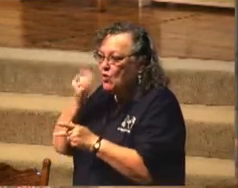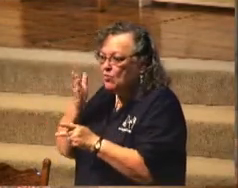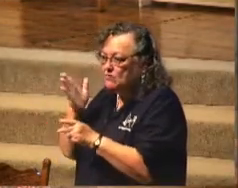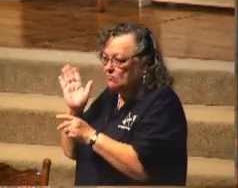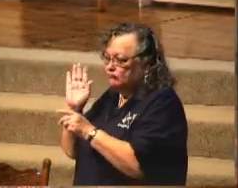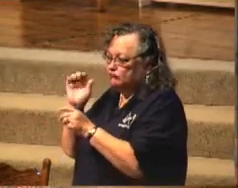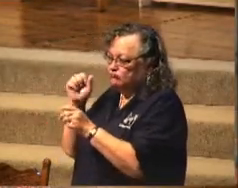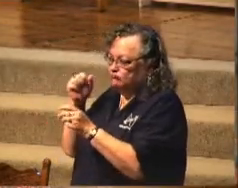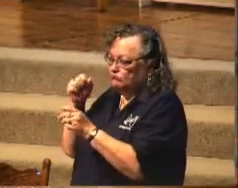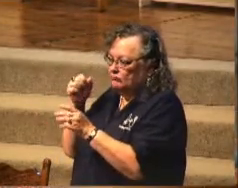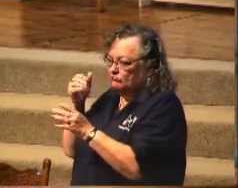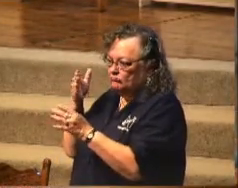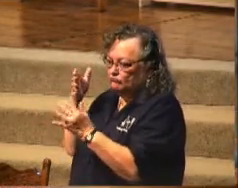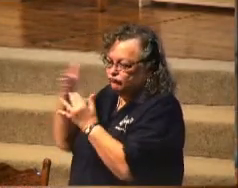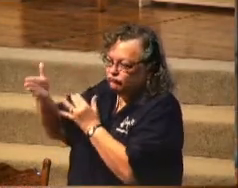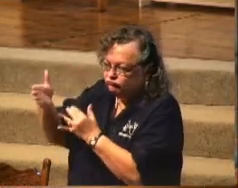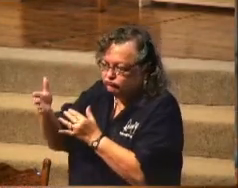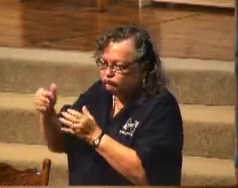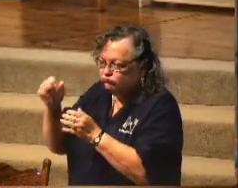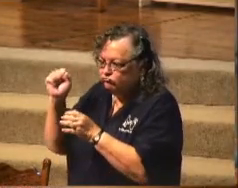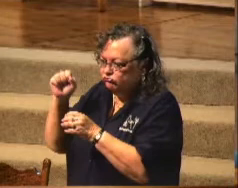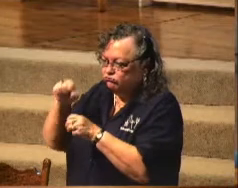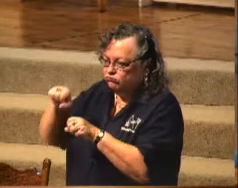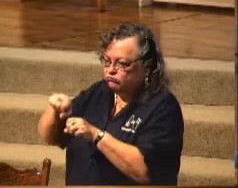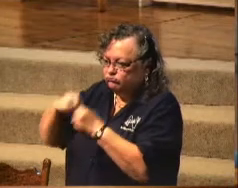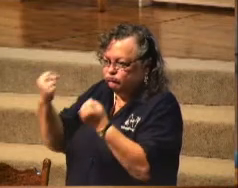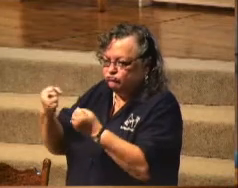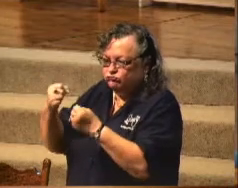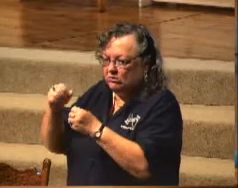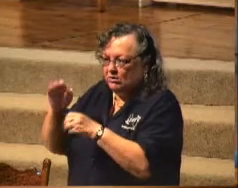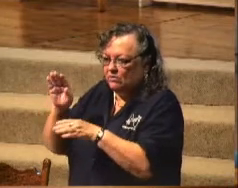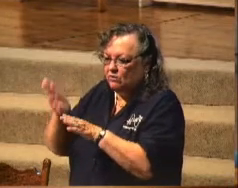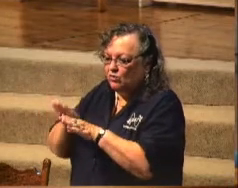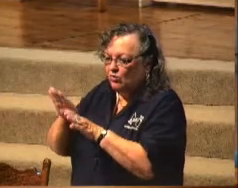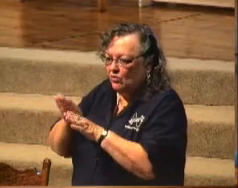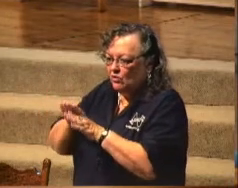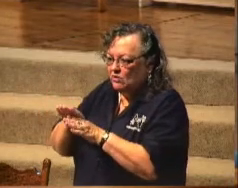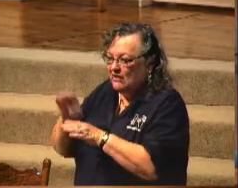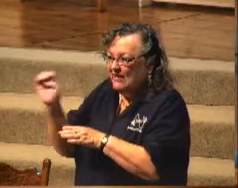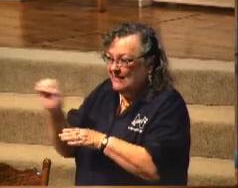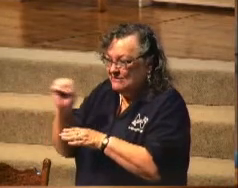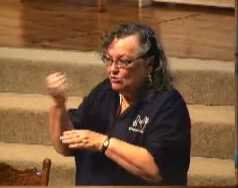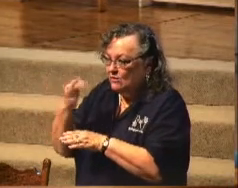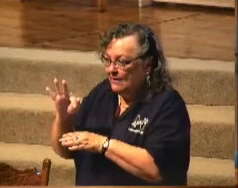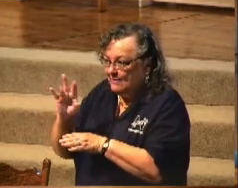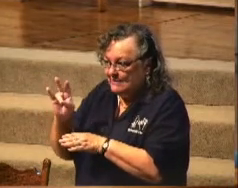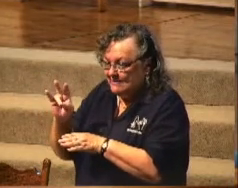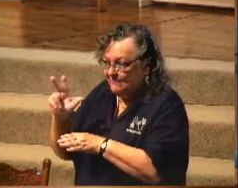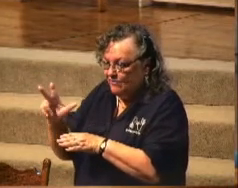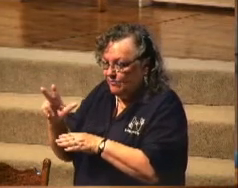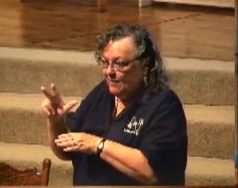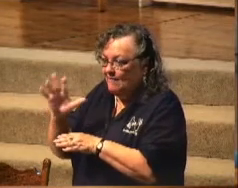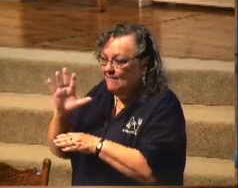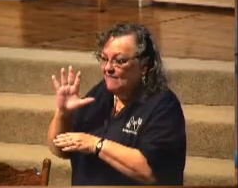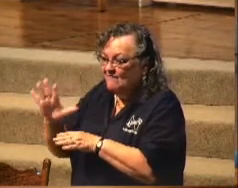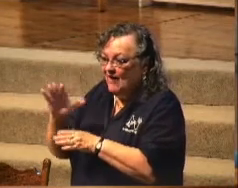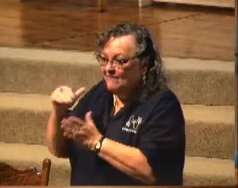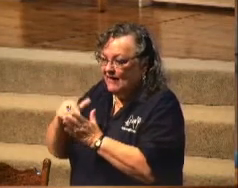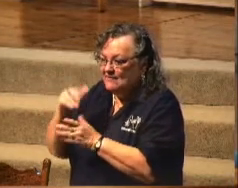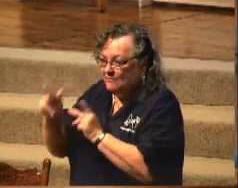500,000. Easter, 1973. Pastor Sambangi,